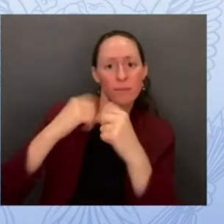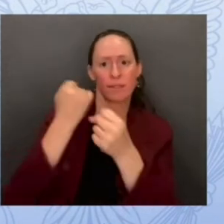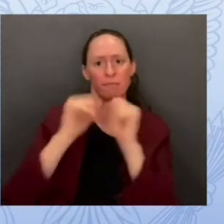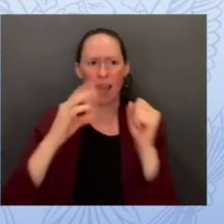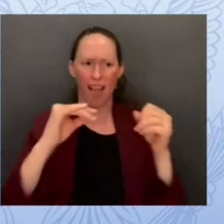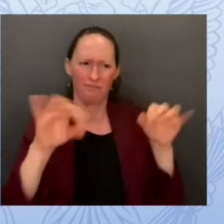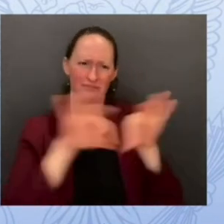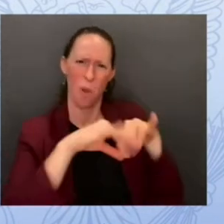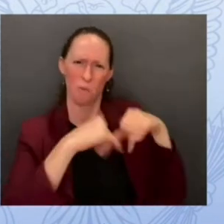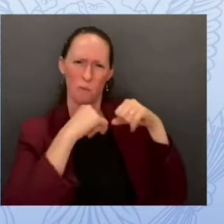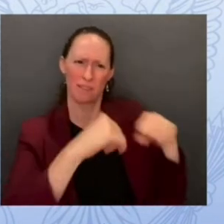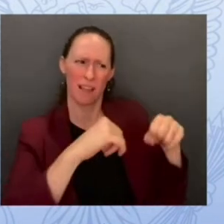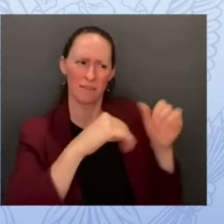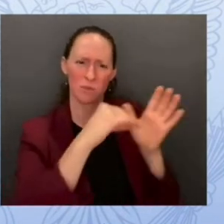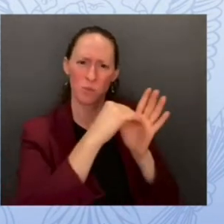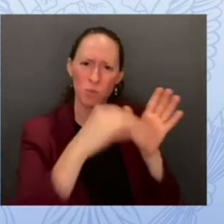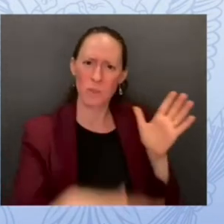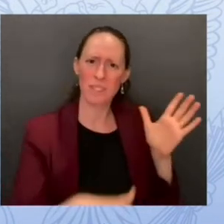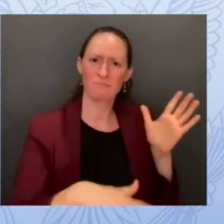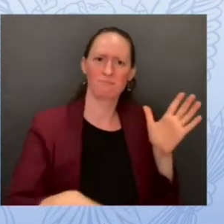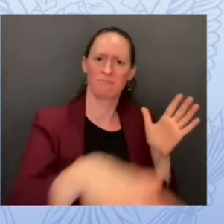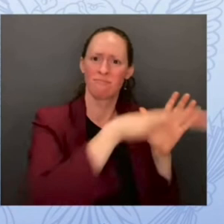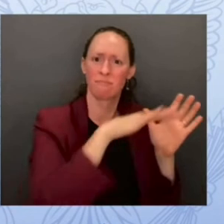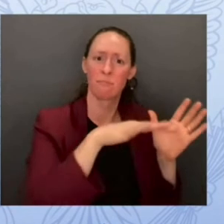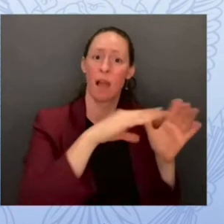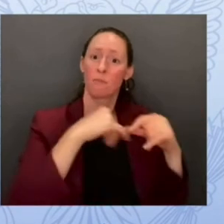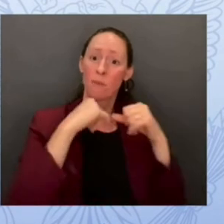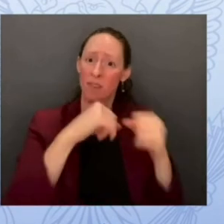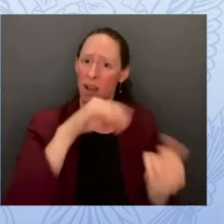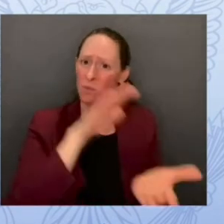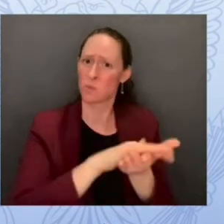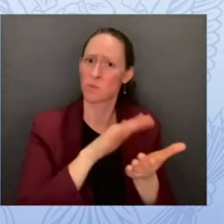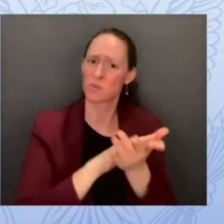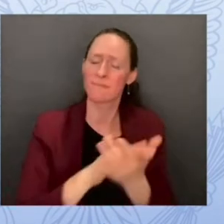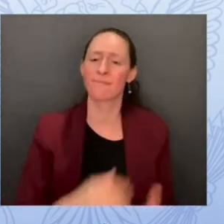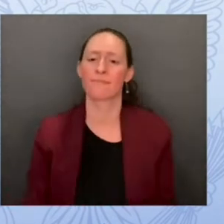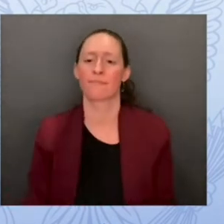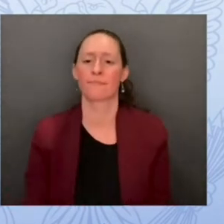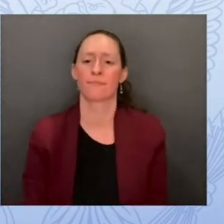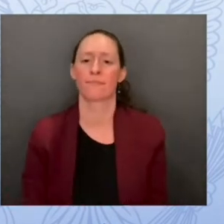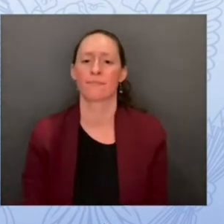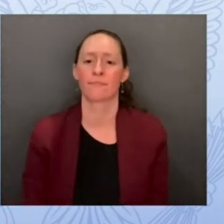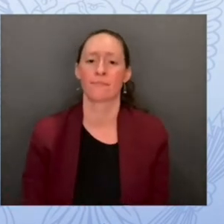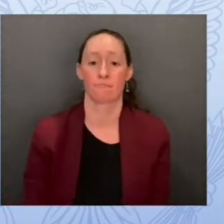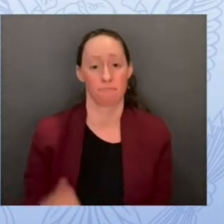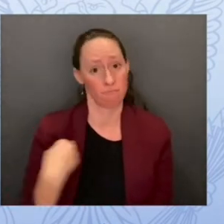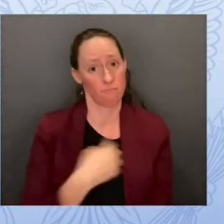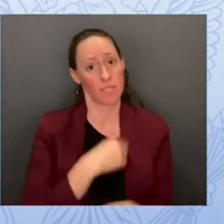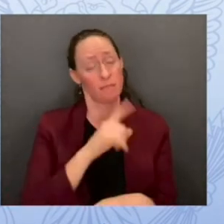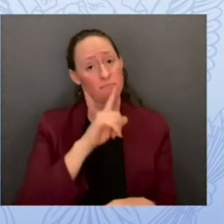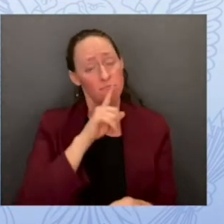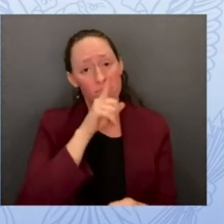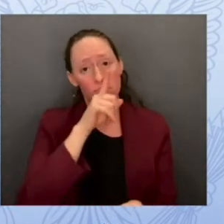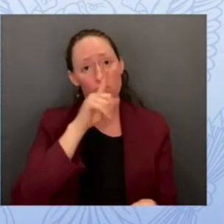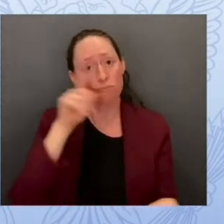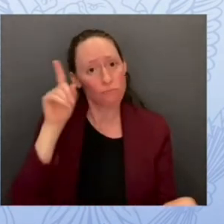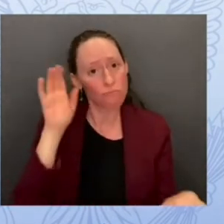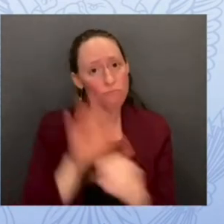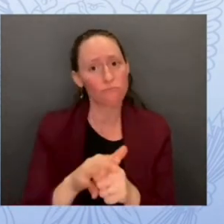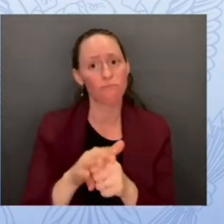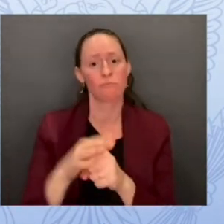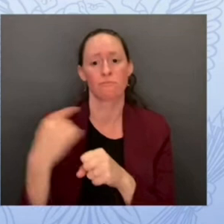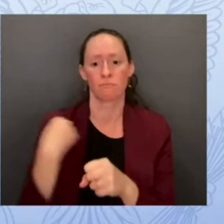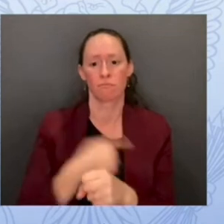our schools with this important initiative we're committed to this ongoing work with our customers and partners and continuously improving our